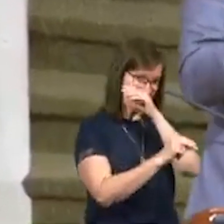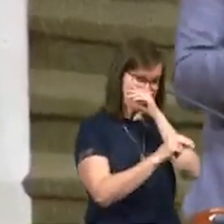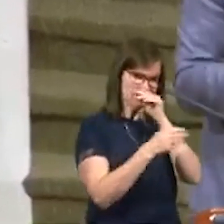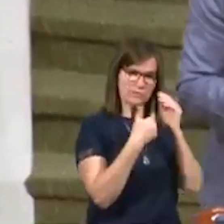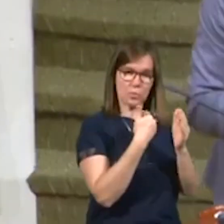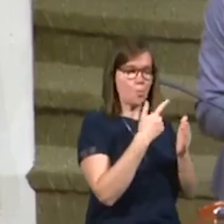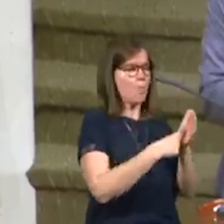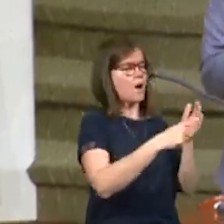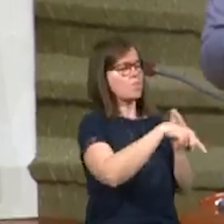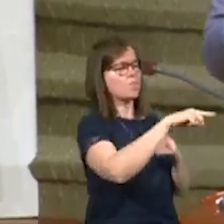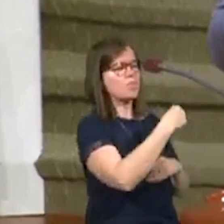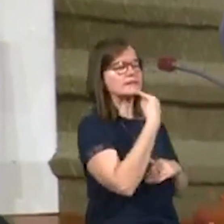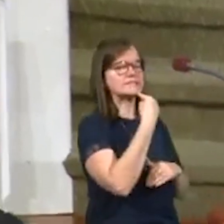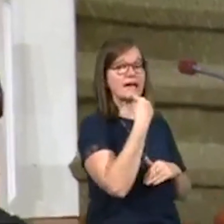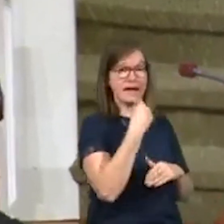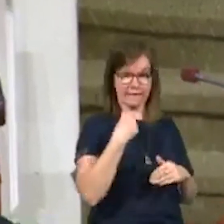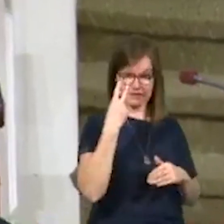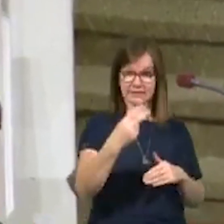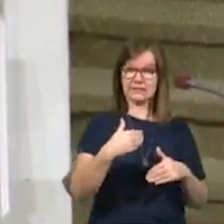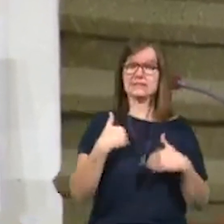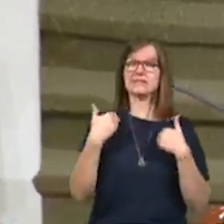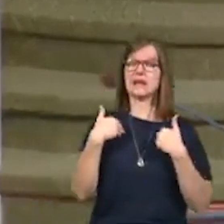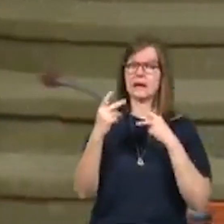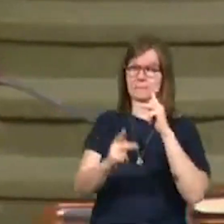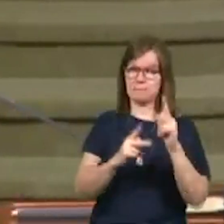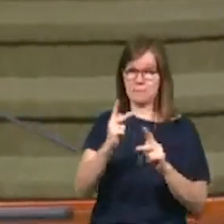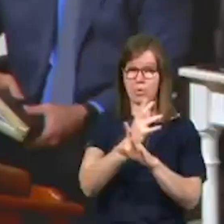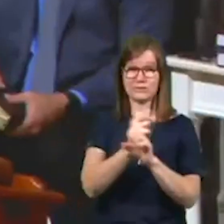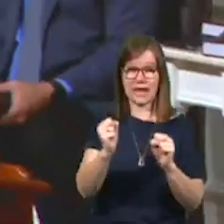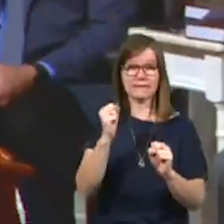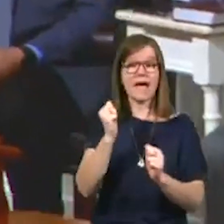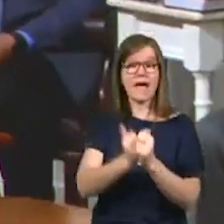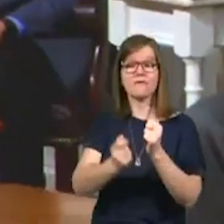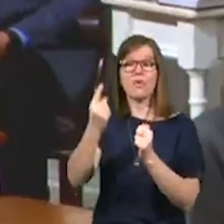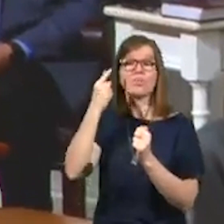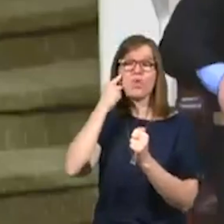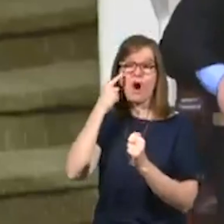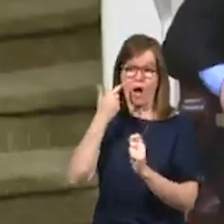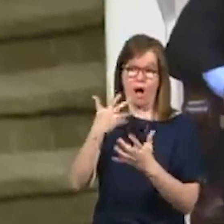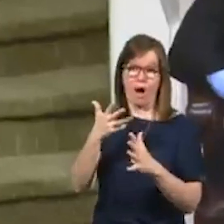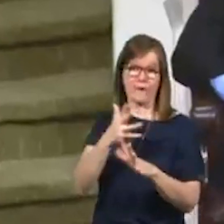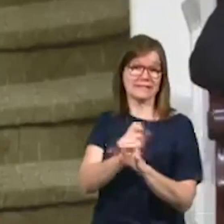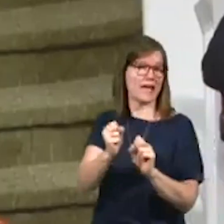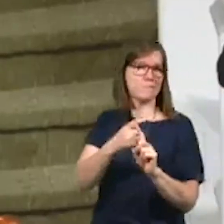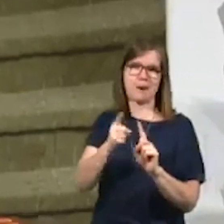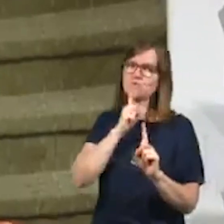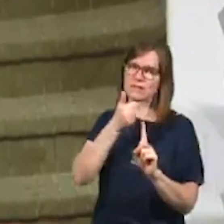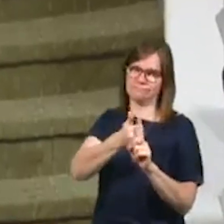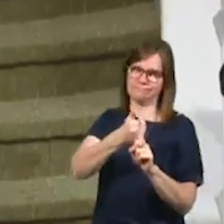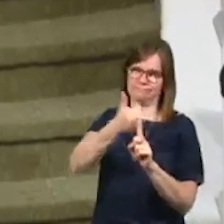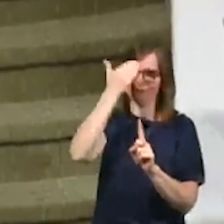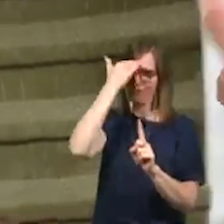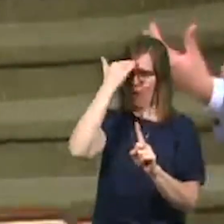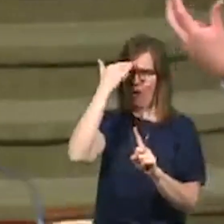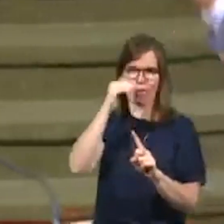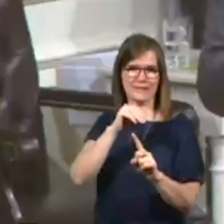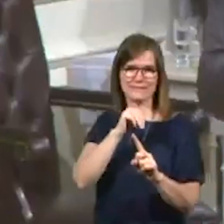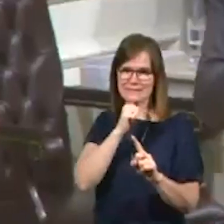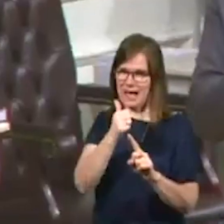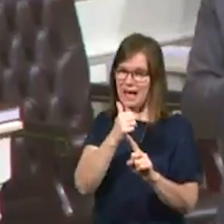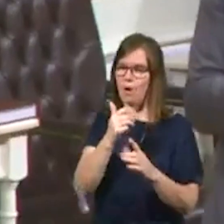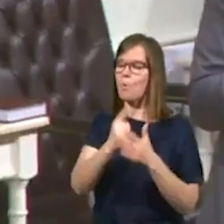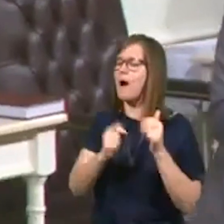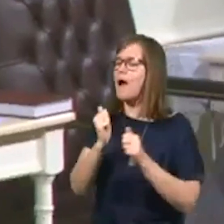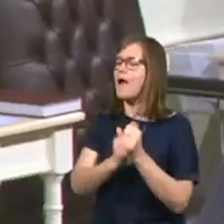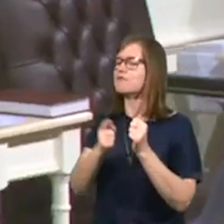what everybody would say. I've seen young people get saved. Everybody thought they were saved, but they knew in their heart that they weren't. They have to fight that. What's